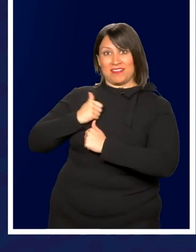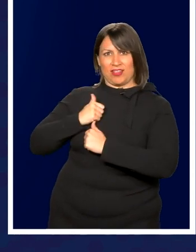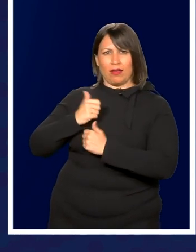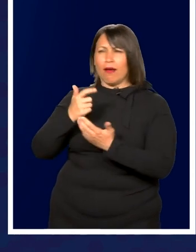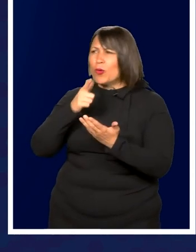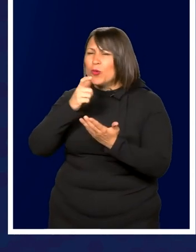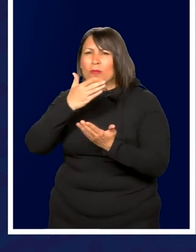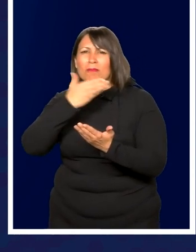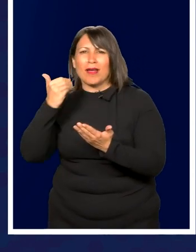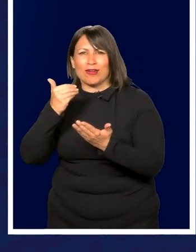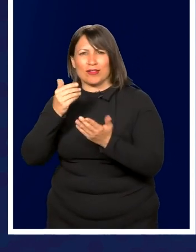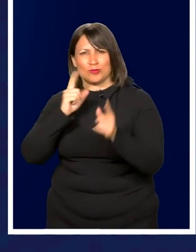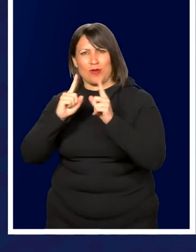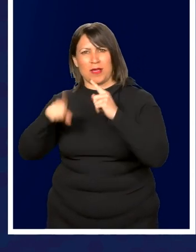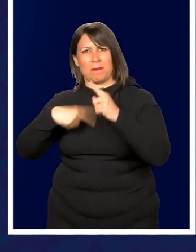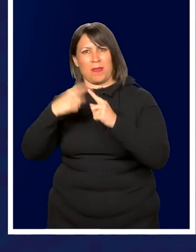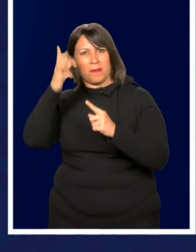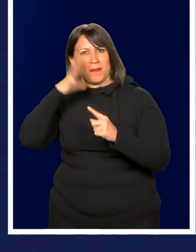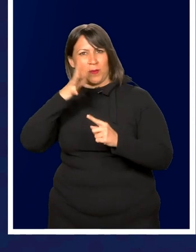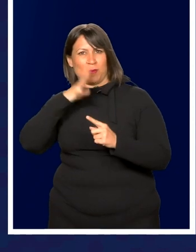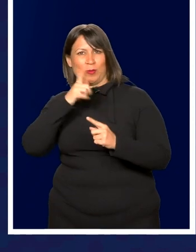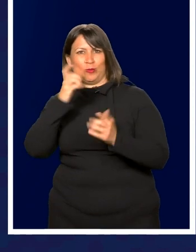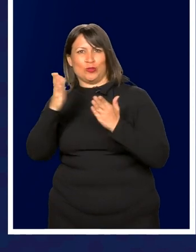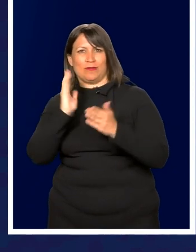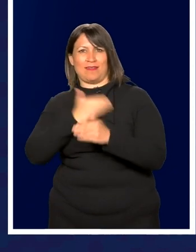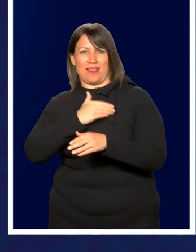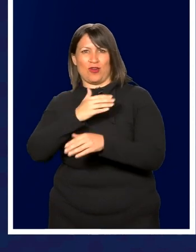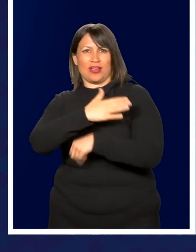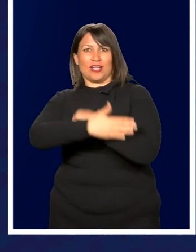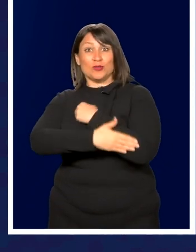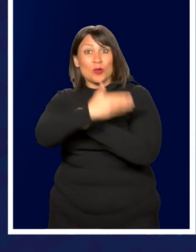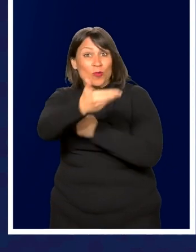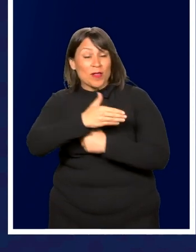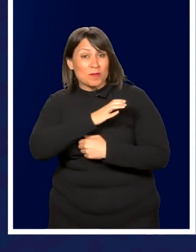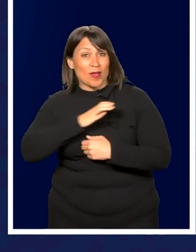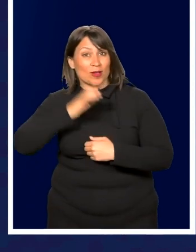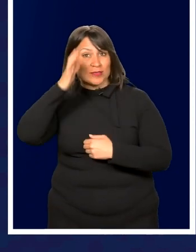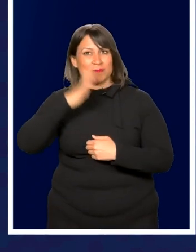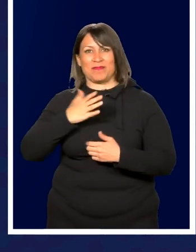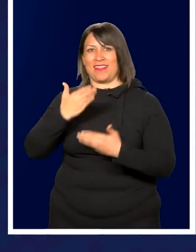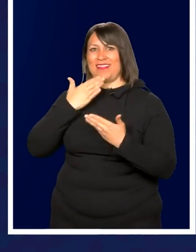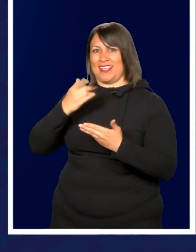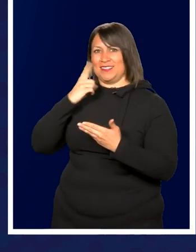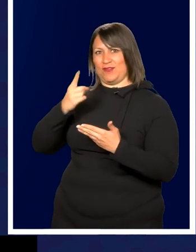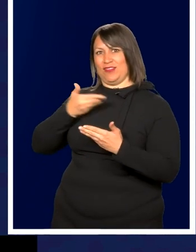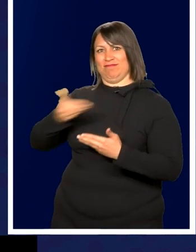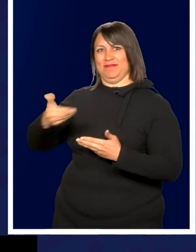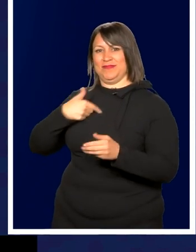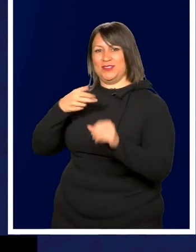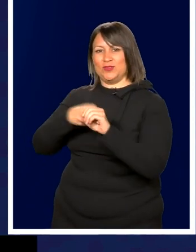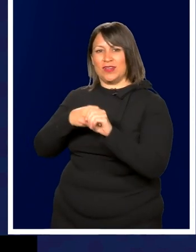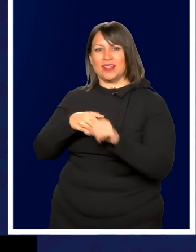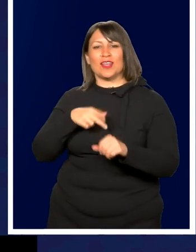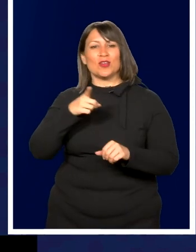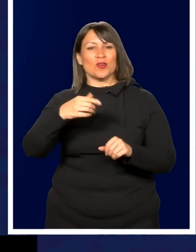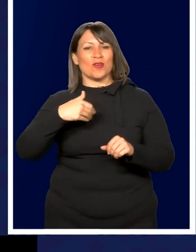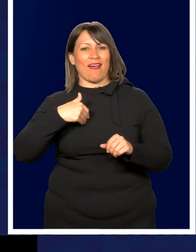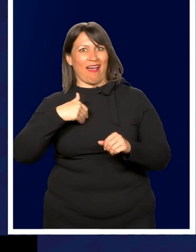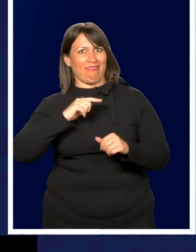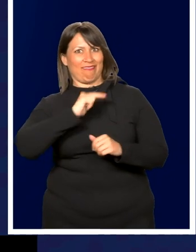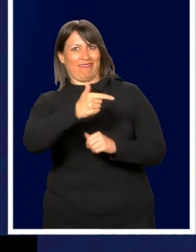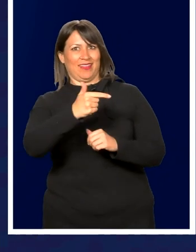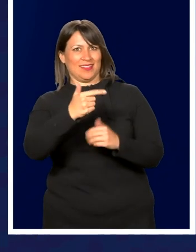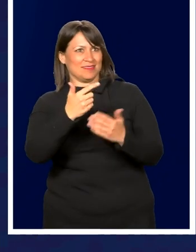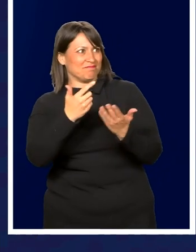about the men and women who served our country? Welcome, Congressman. Thank you for having me on. Well, you have the gavel. Can you,